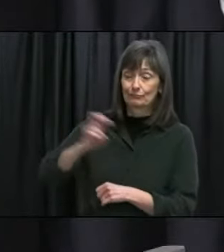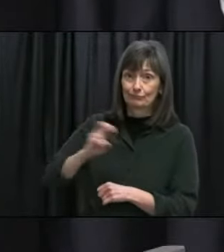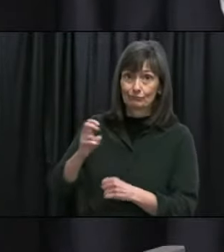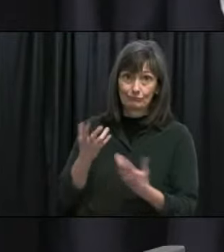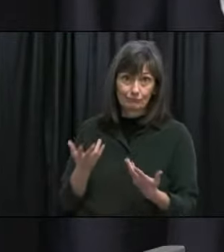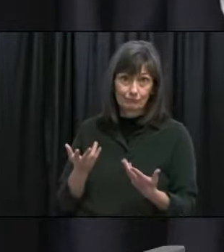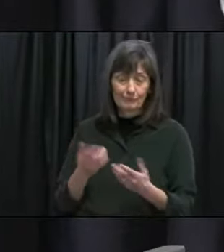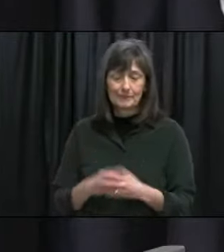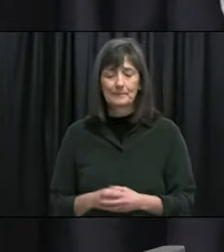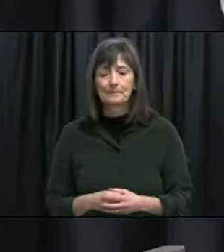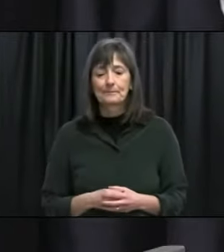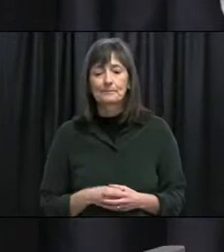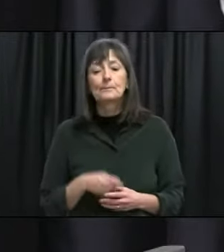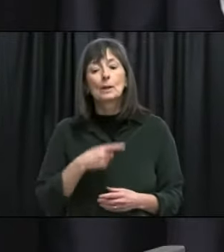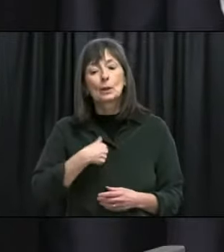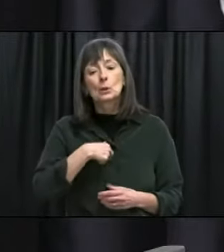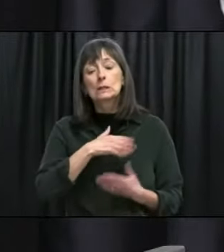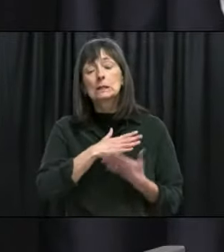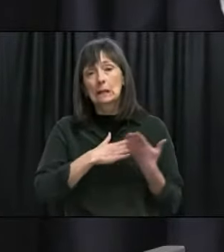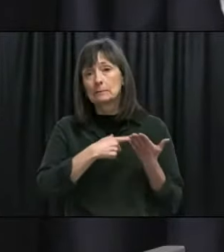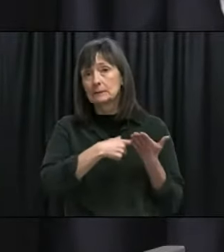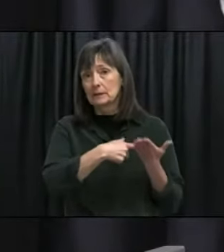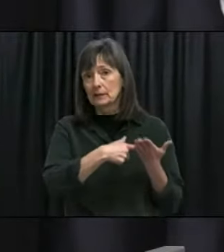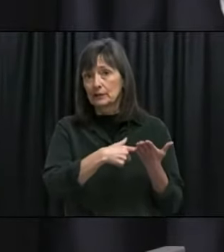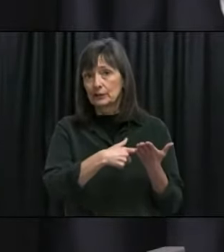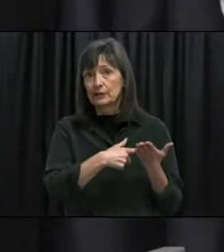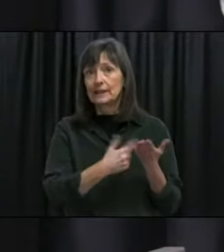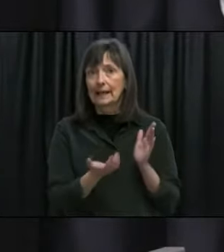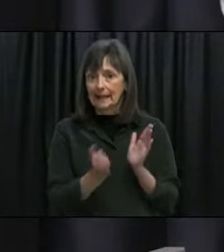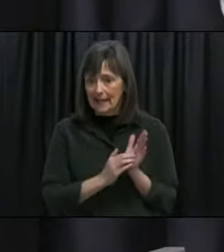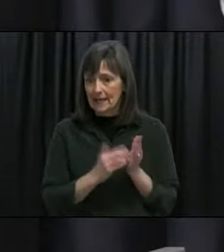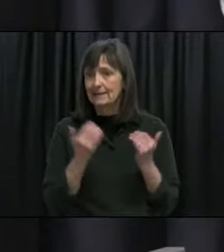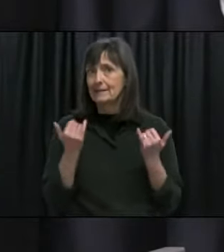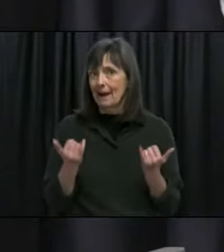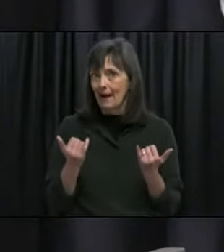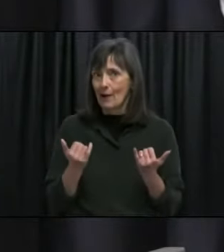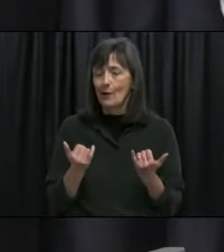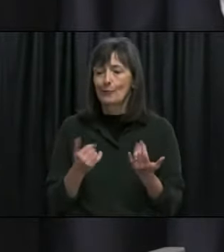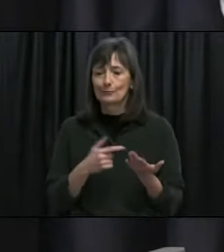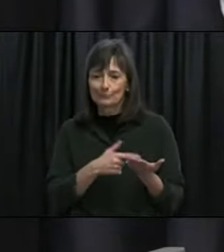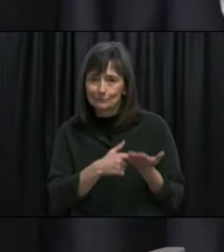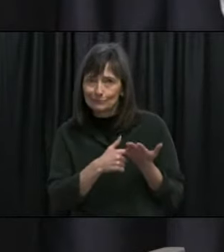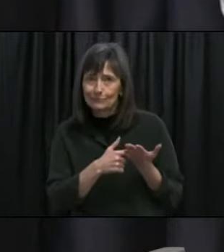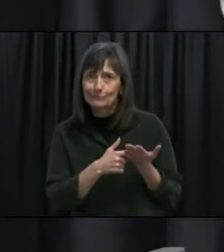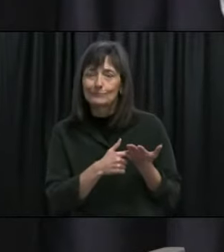we certainly had some conversations and since this has come up again and in our discussions